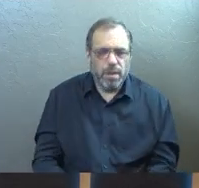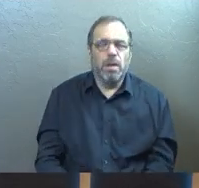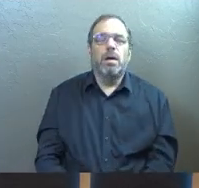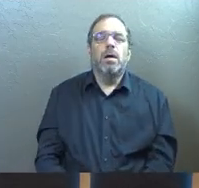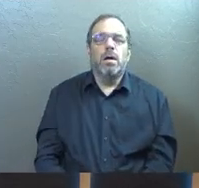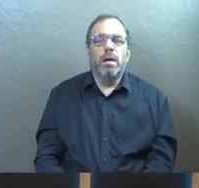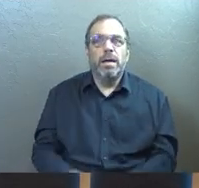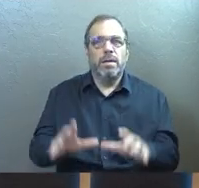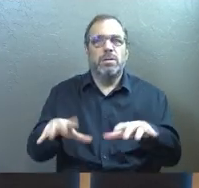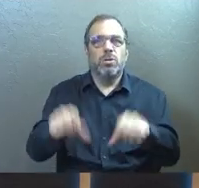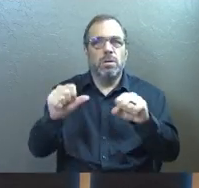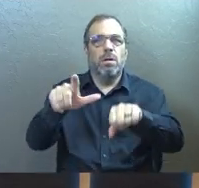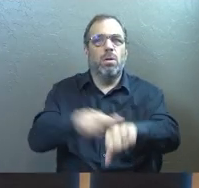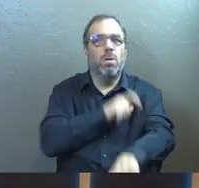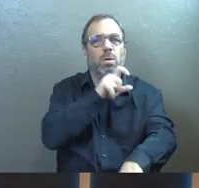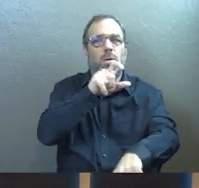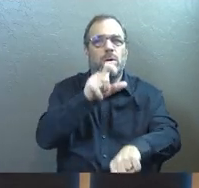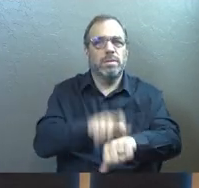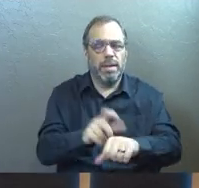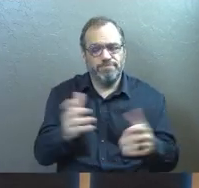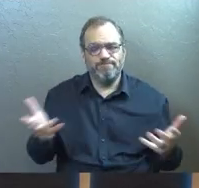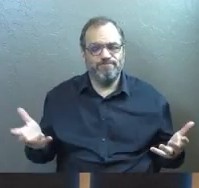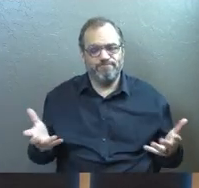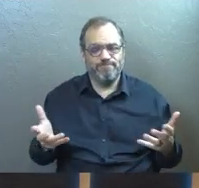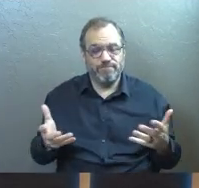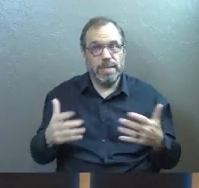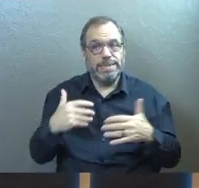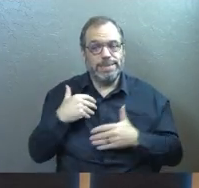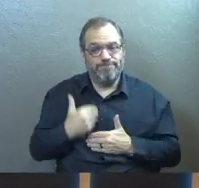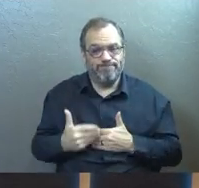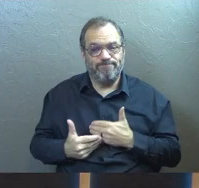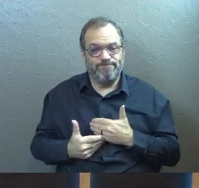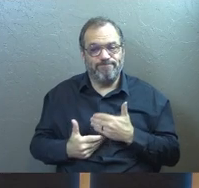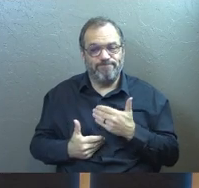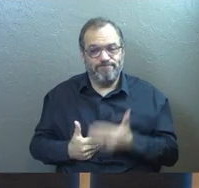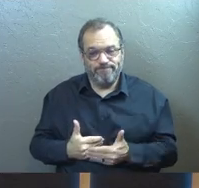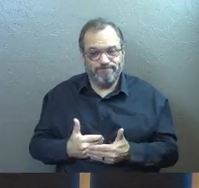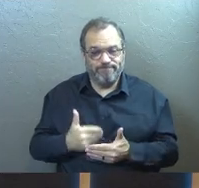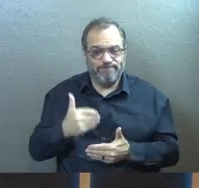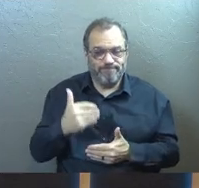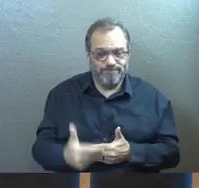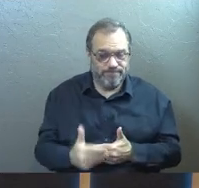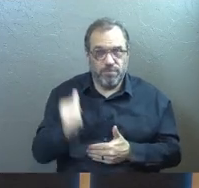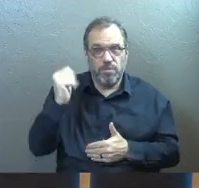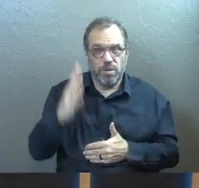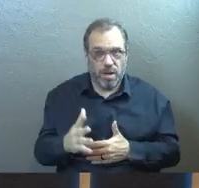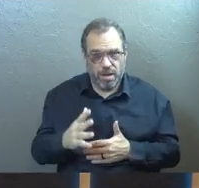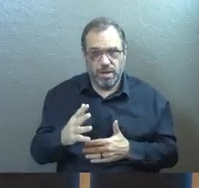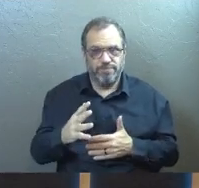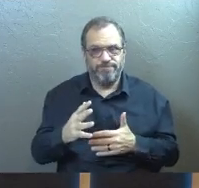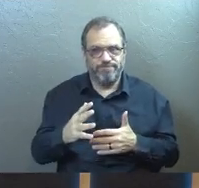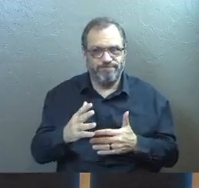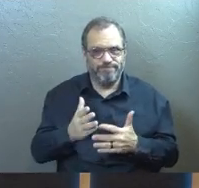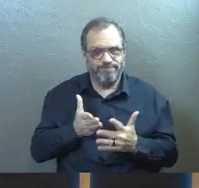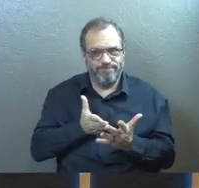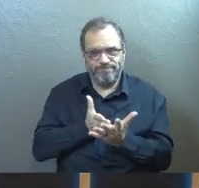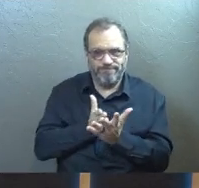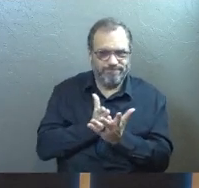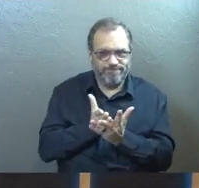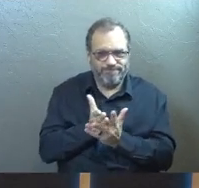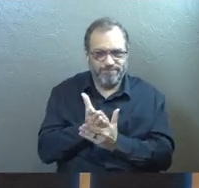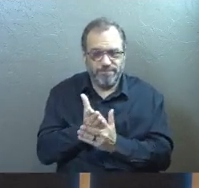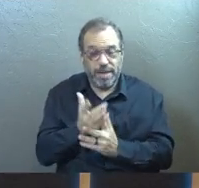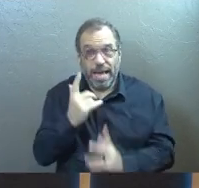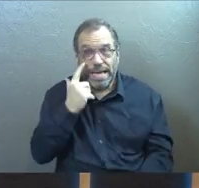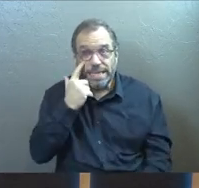And it took a long time. Very, very slowly, God started to break through. And we